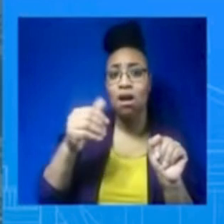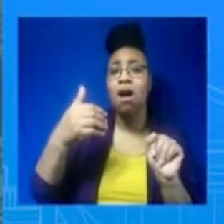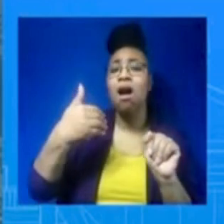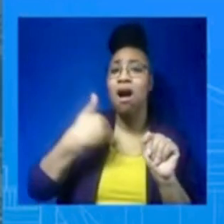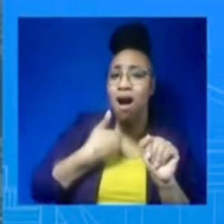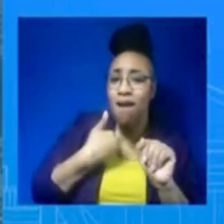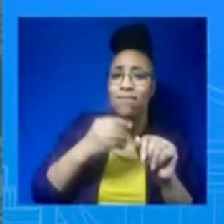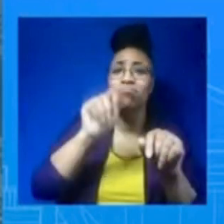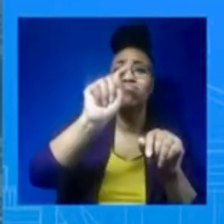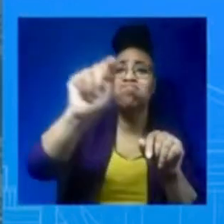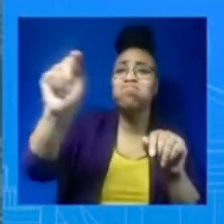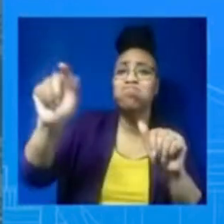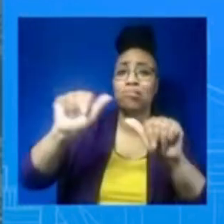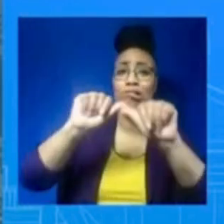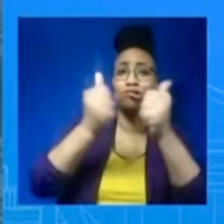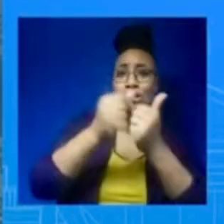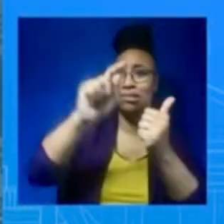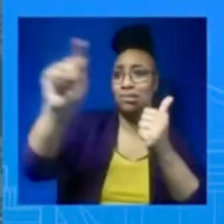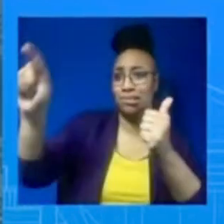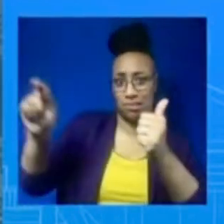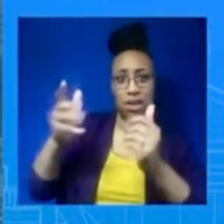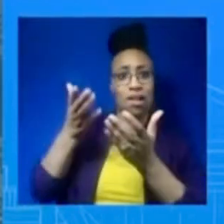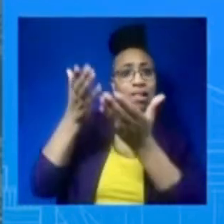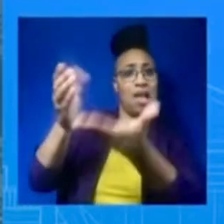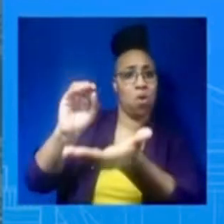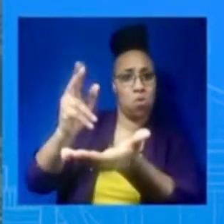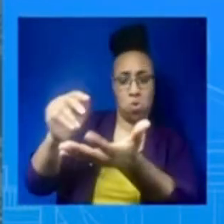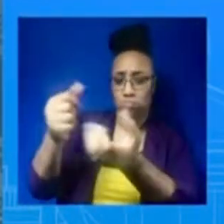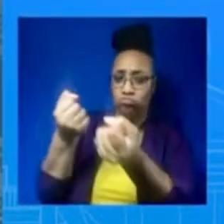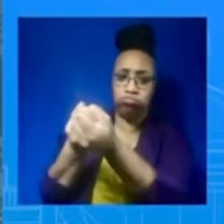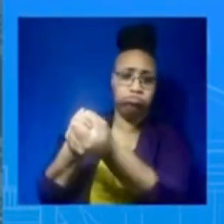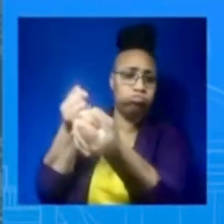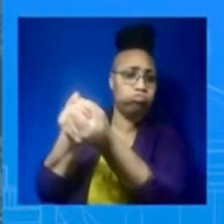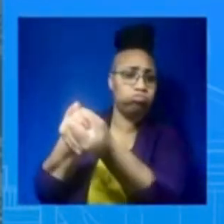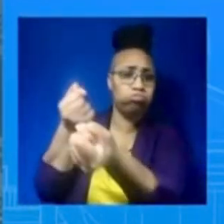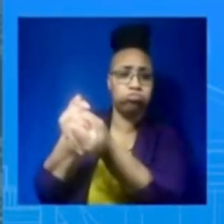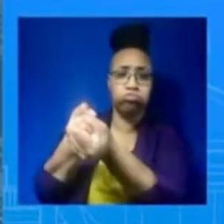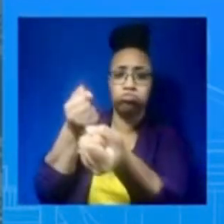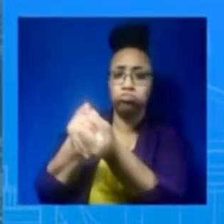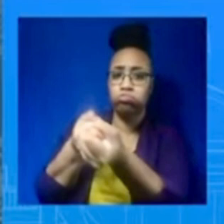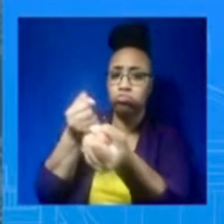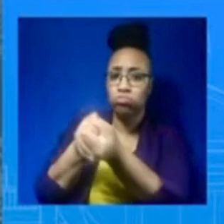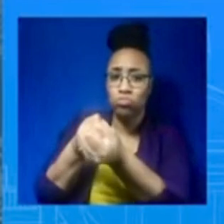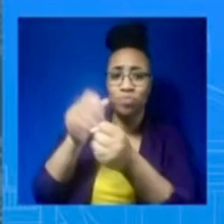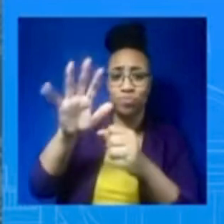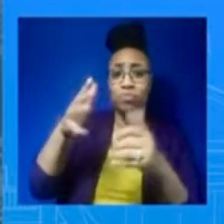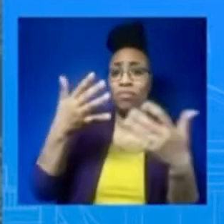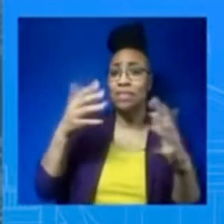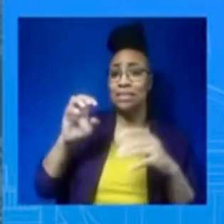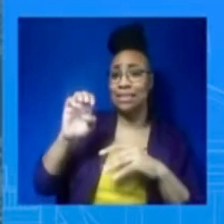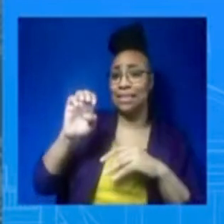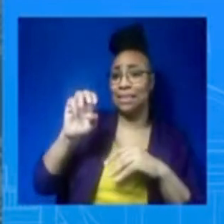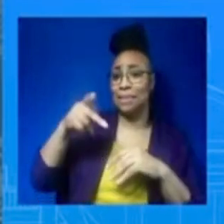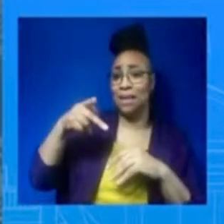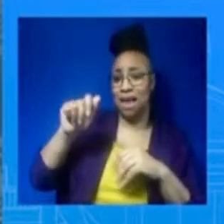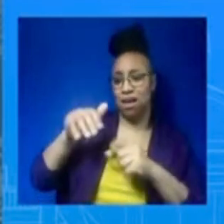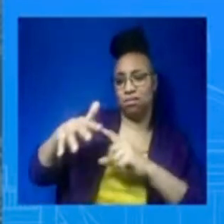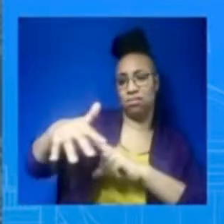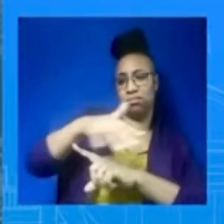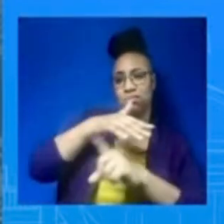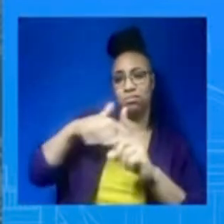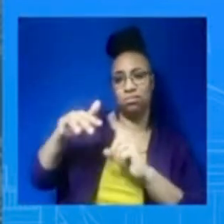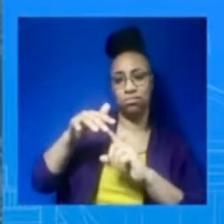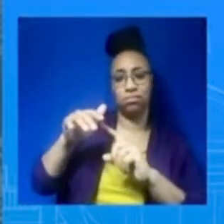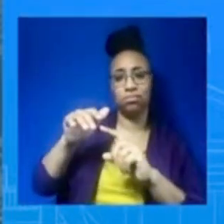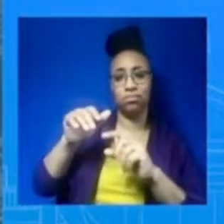EPA is helping the state test the water and air, collect soil samples and screen homes. The Department of Transportation is helping get to the bottom of